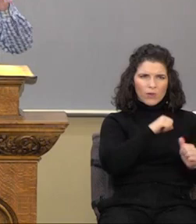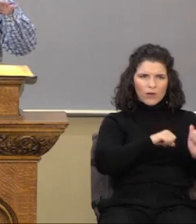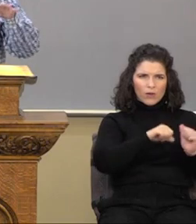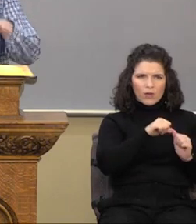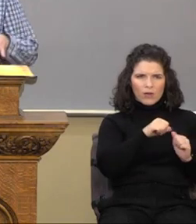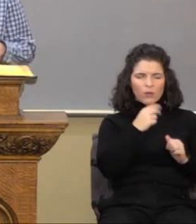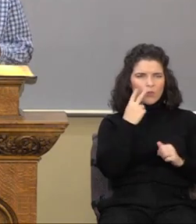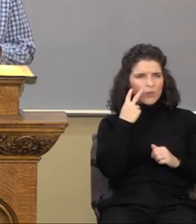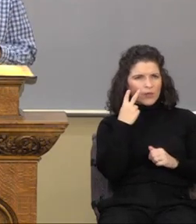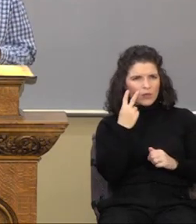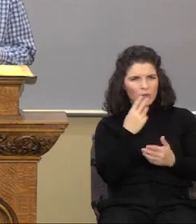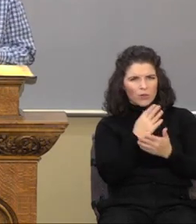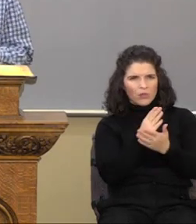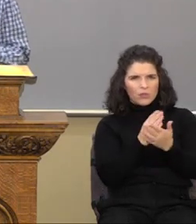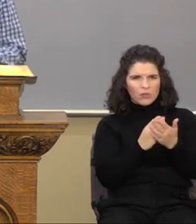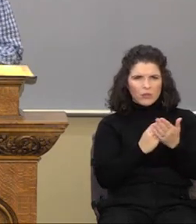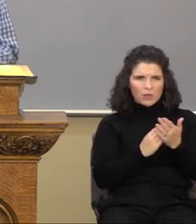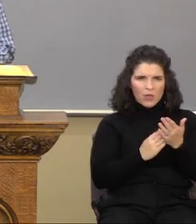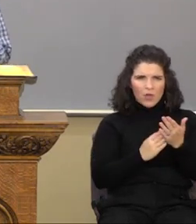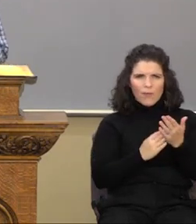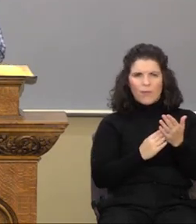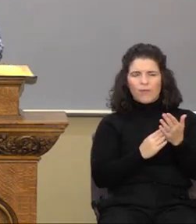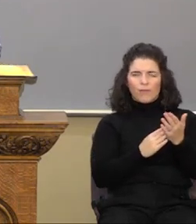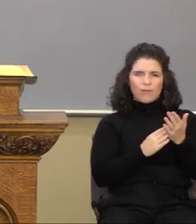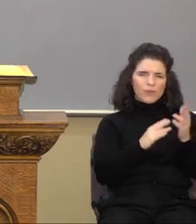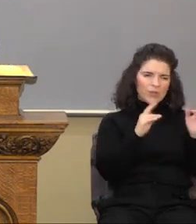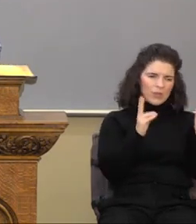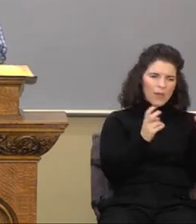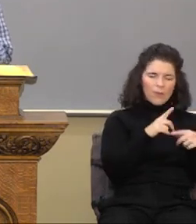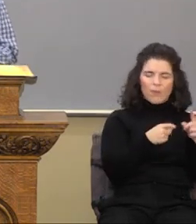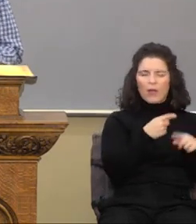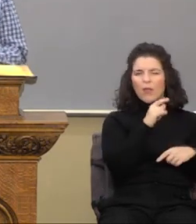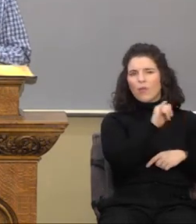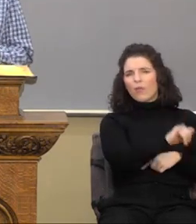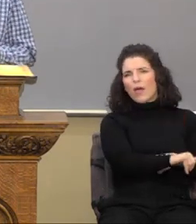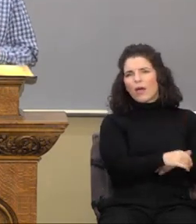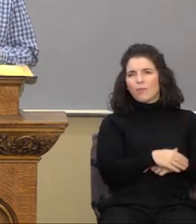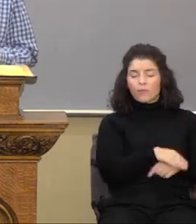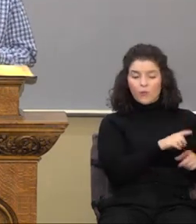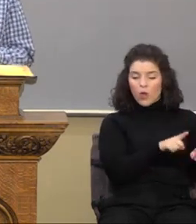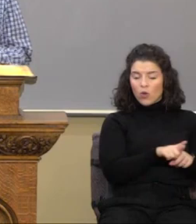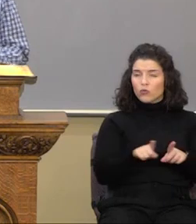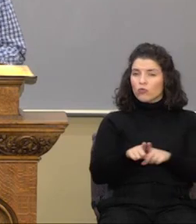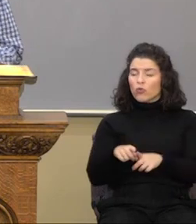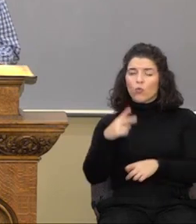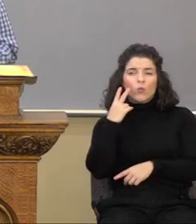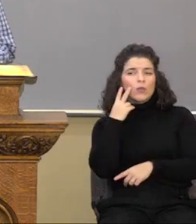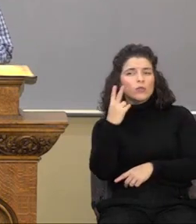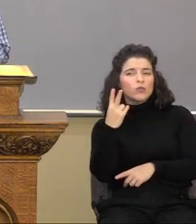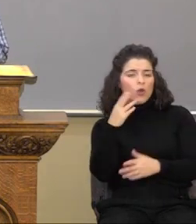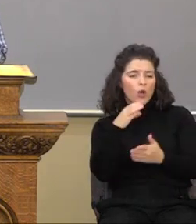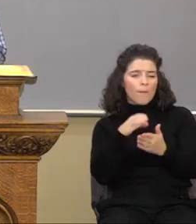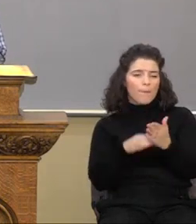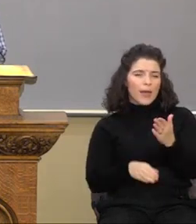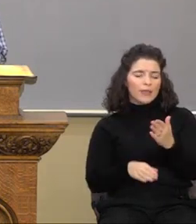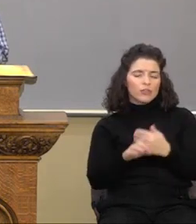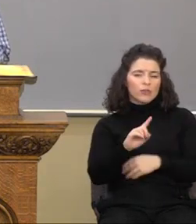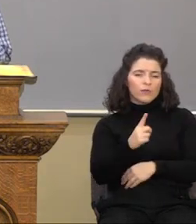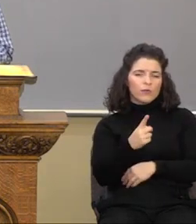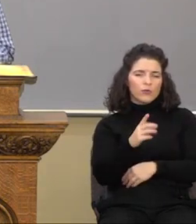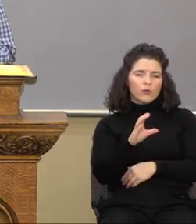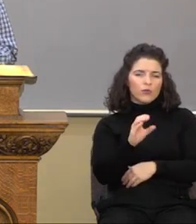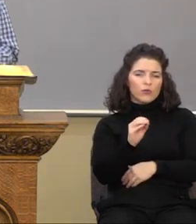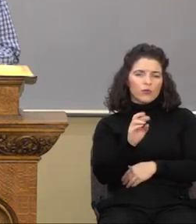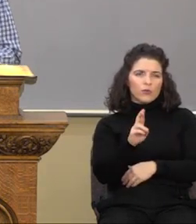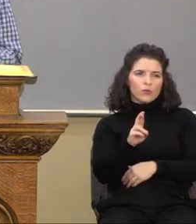at some of the issues regarding all of that. We saw, by the way, passage there in first Corinthians